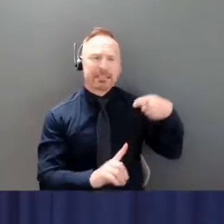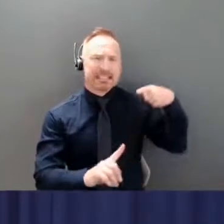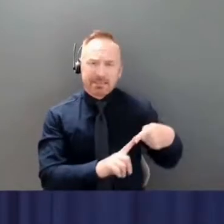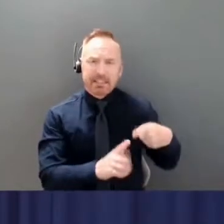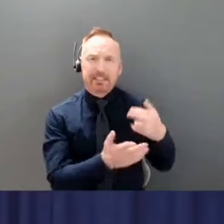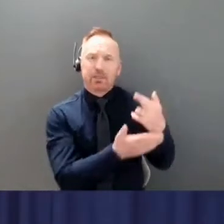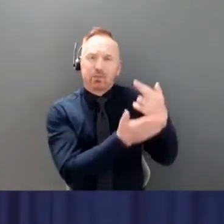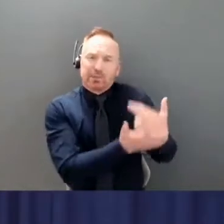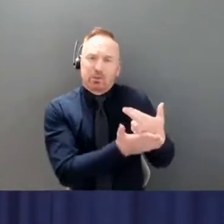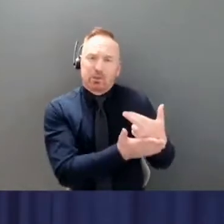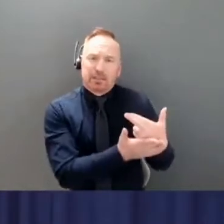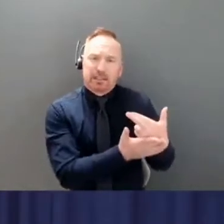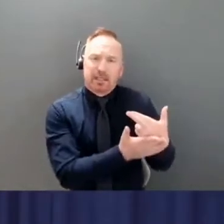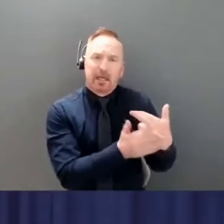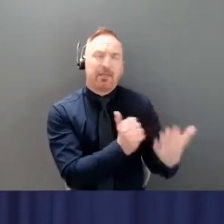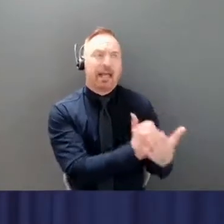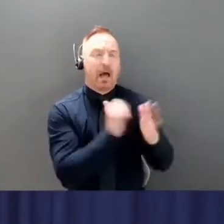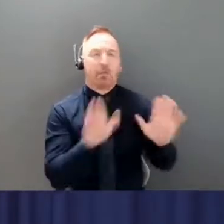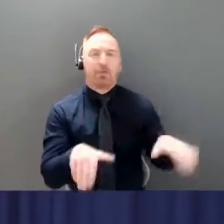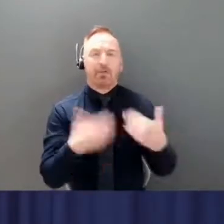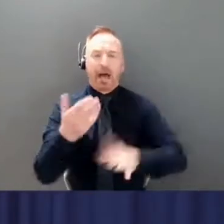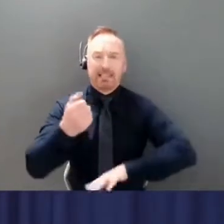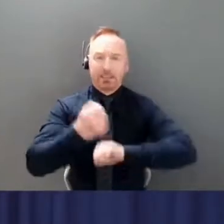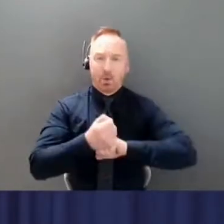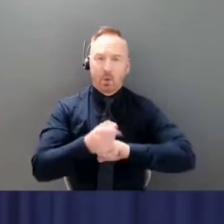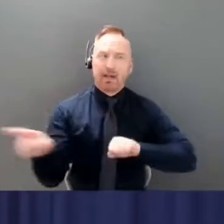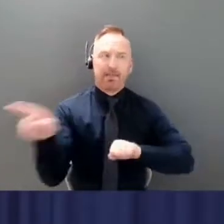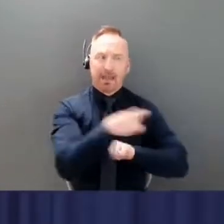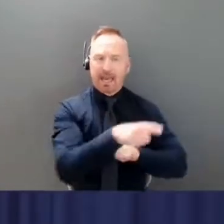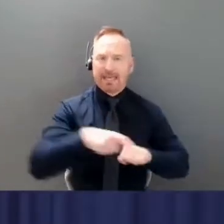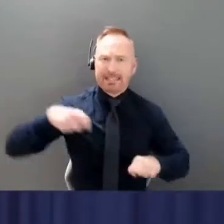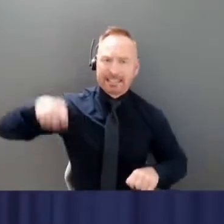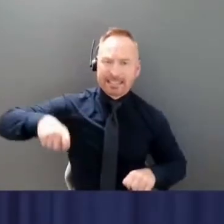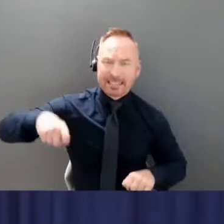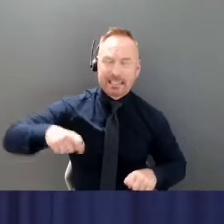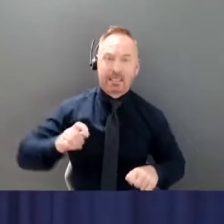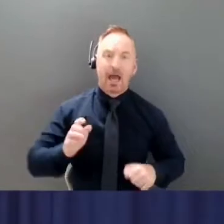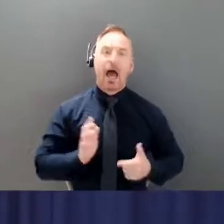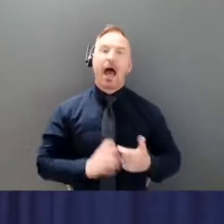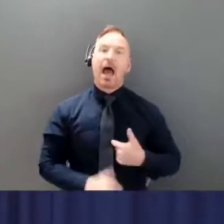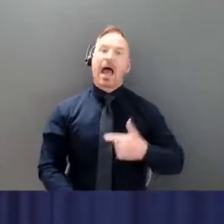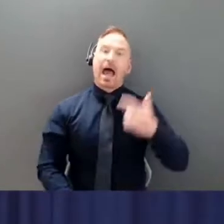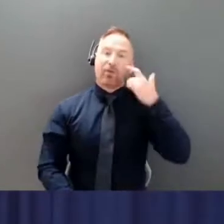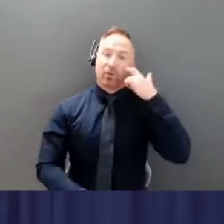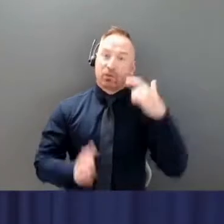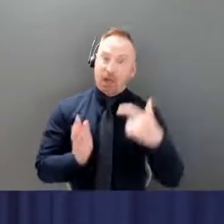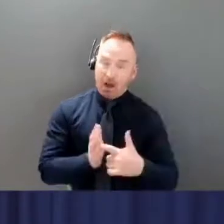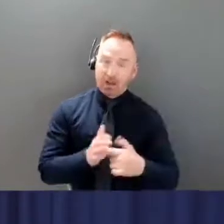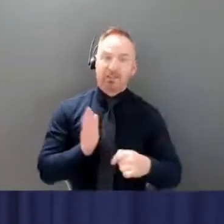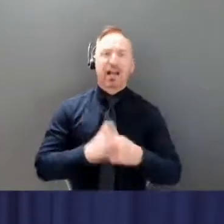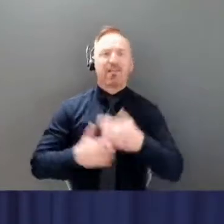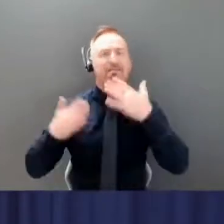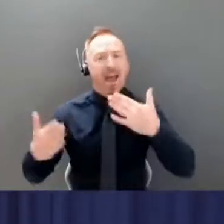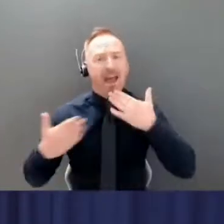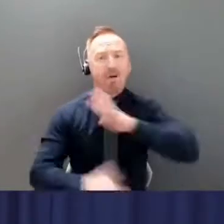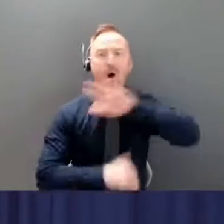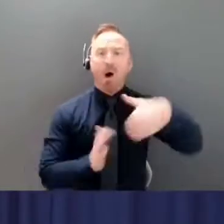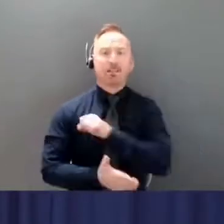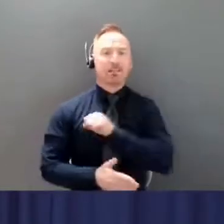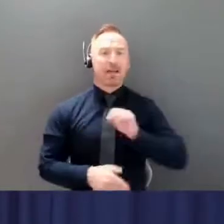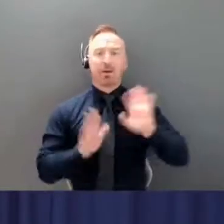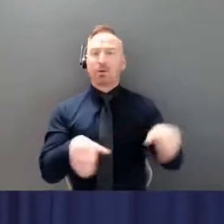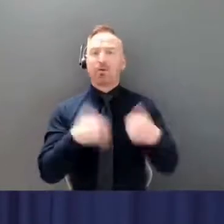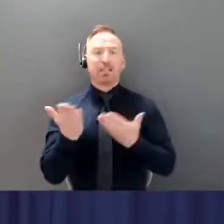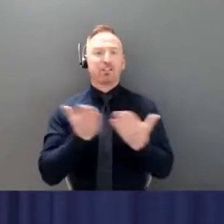needed. I must acknowledge and thank all of our staff and our partners that have been providing services